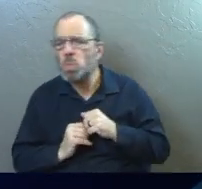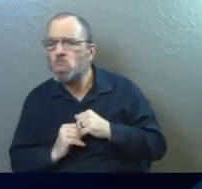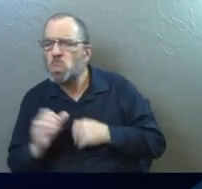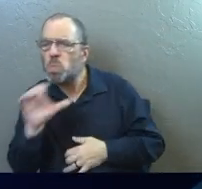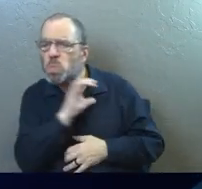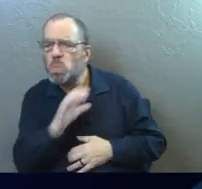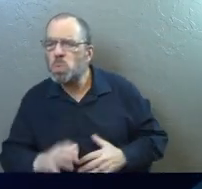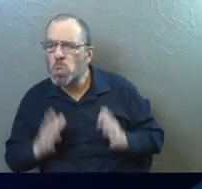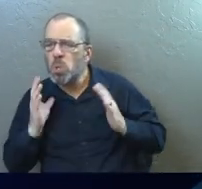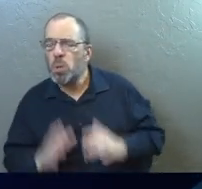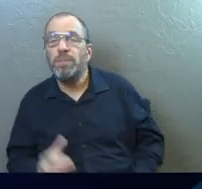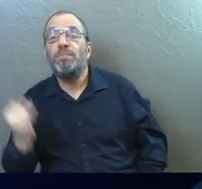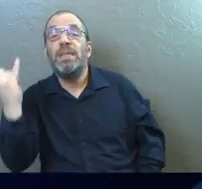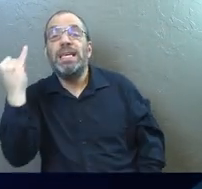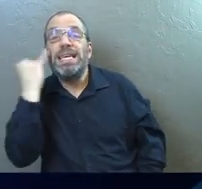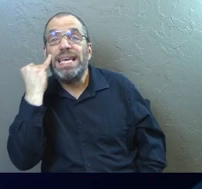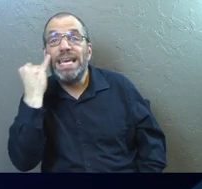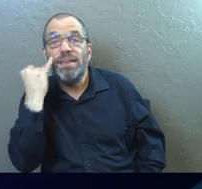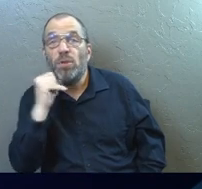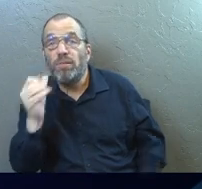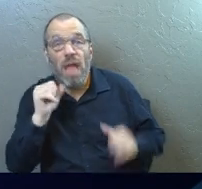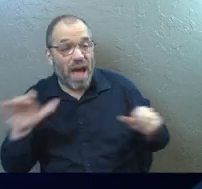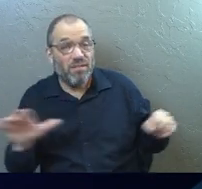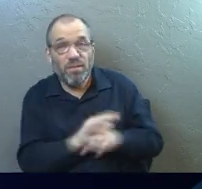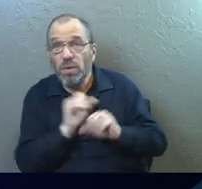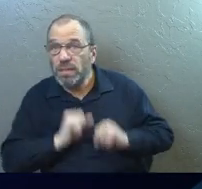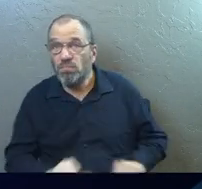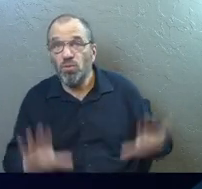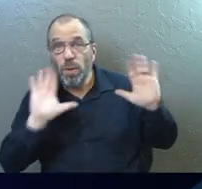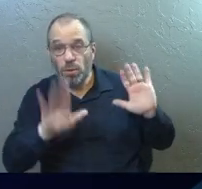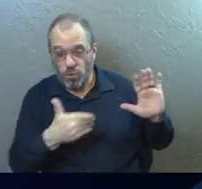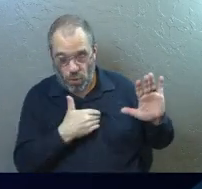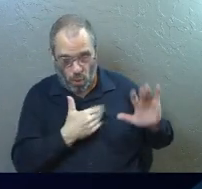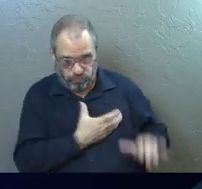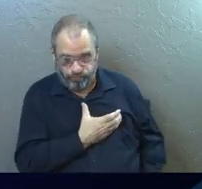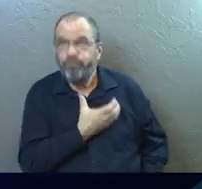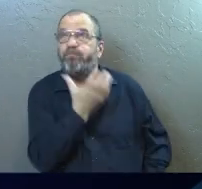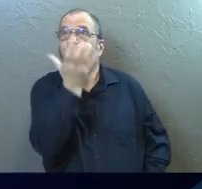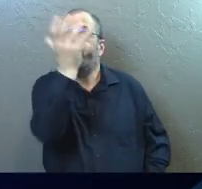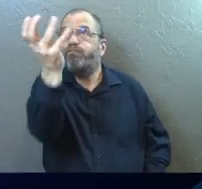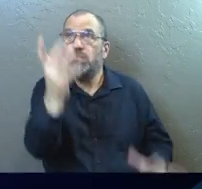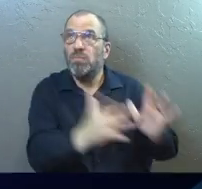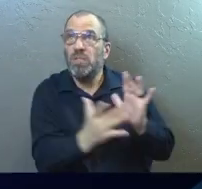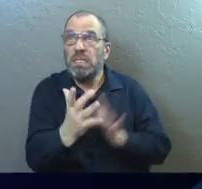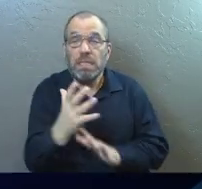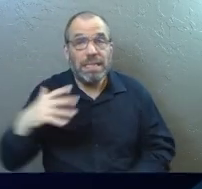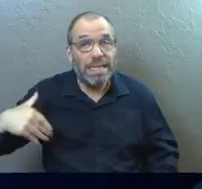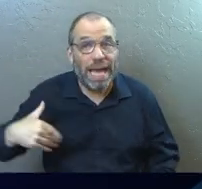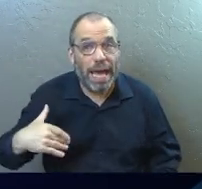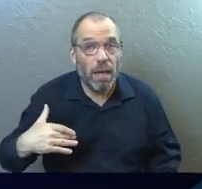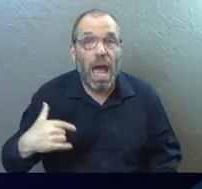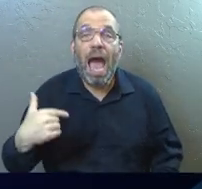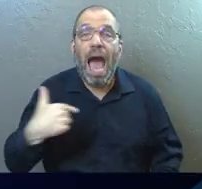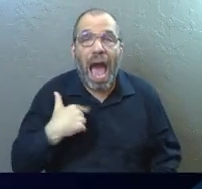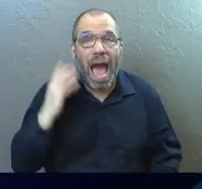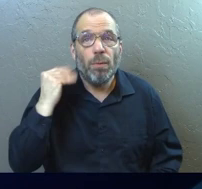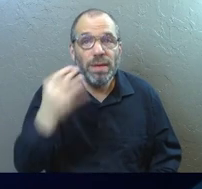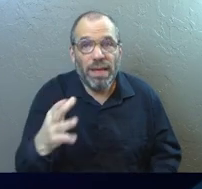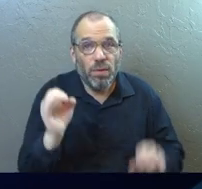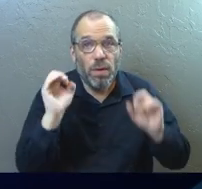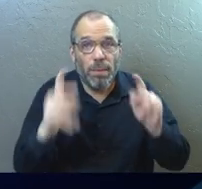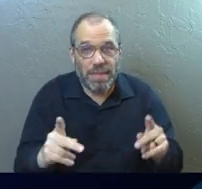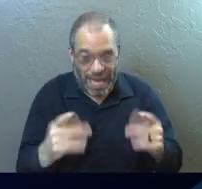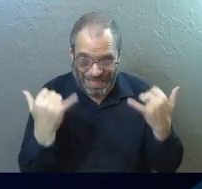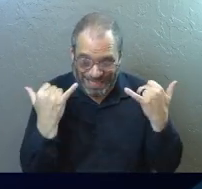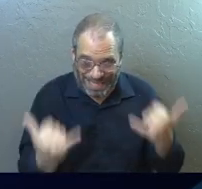If you have not given your life total surrender of your soul to Jesus Christ yet, I'm going to give you an